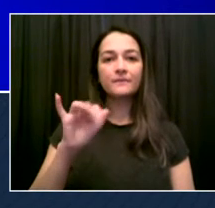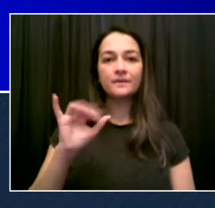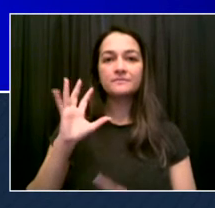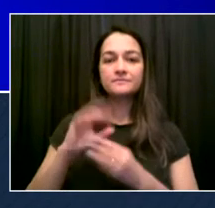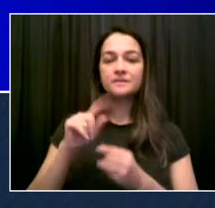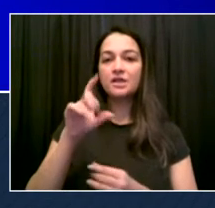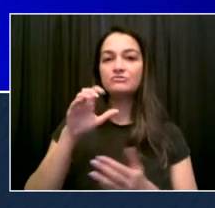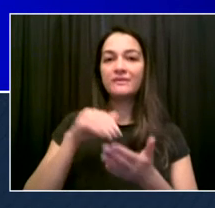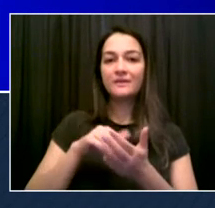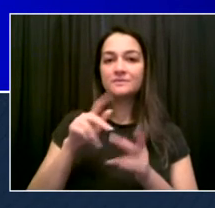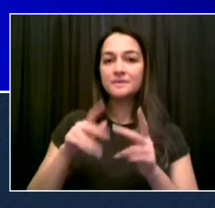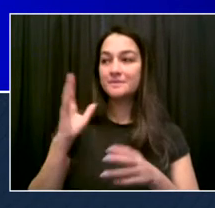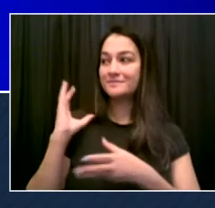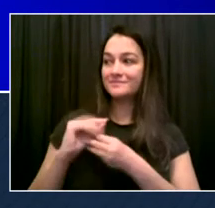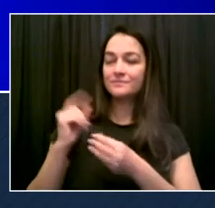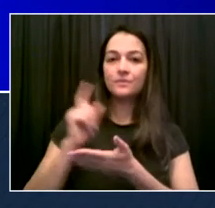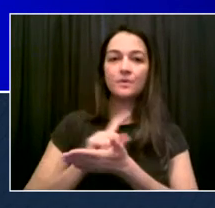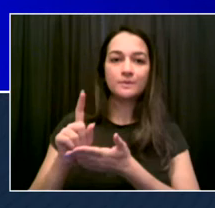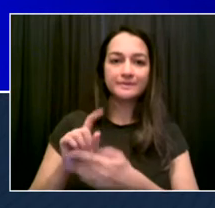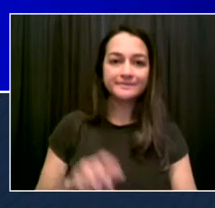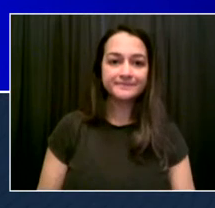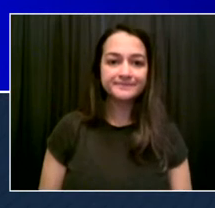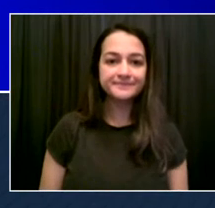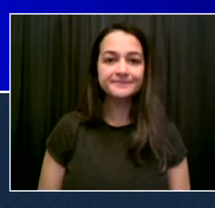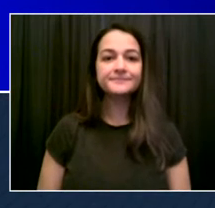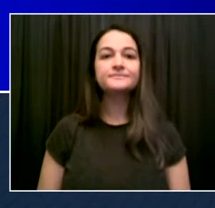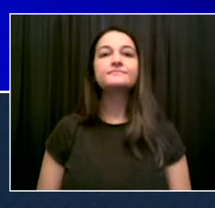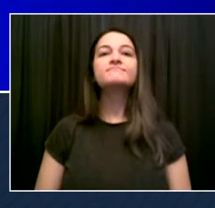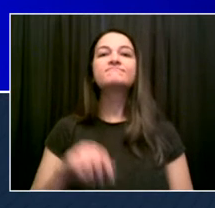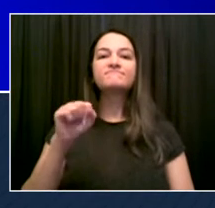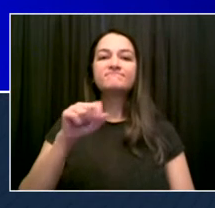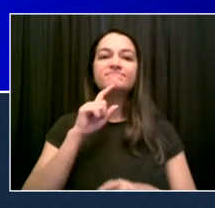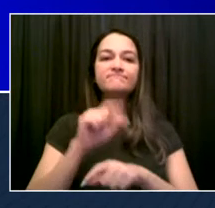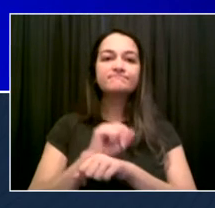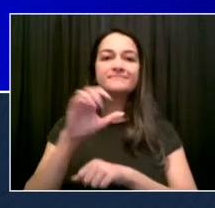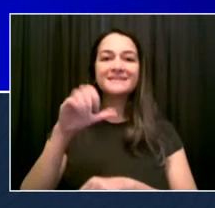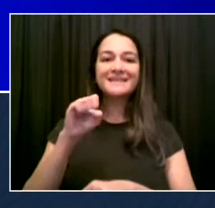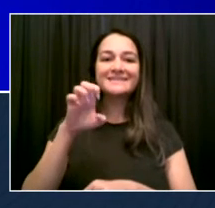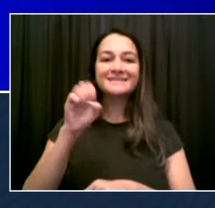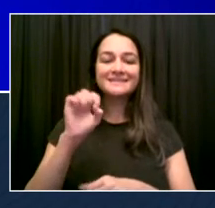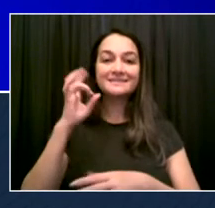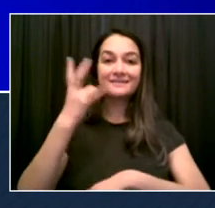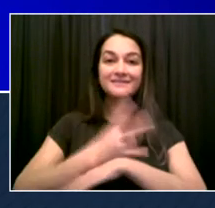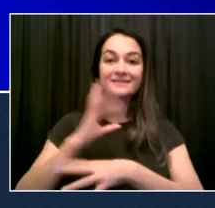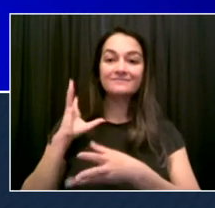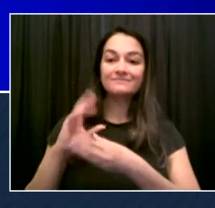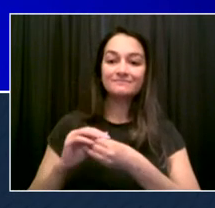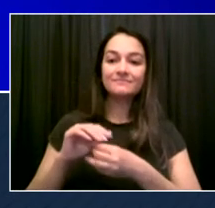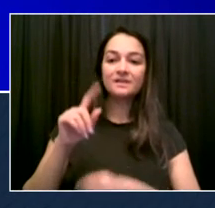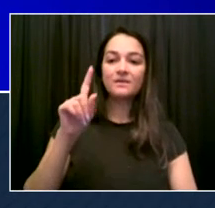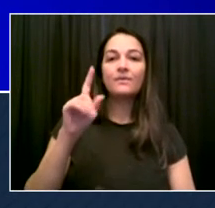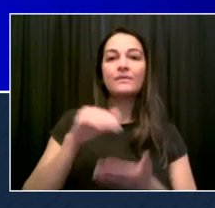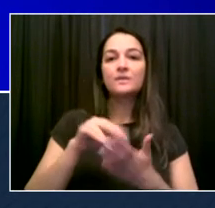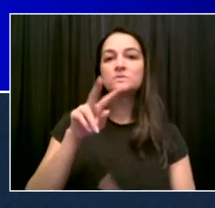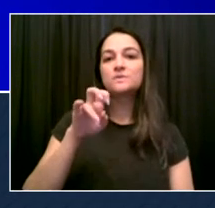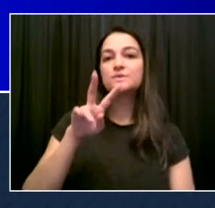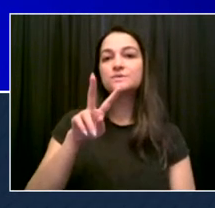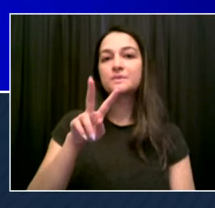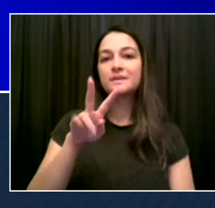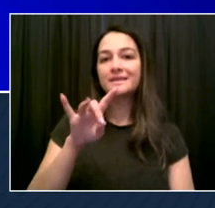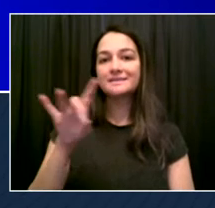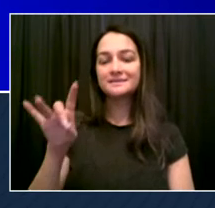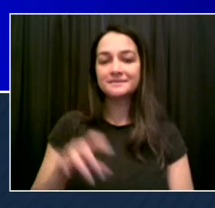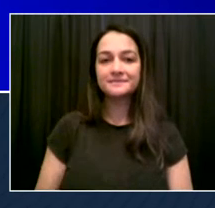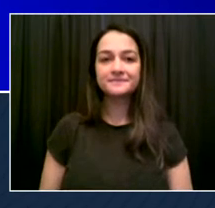Number two, new reported cases on a seven-day average. Today's report, 1,288 cases. And number three, again, we're going to